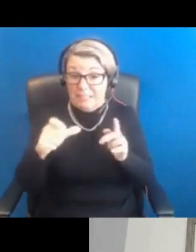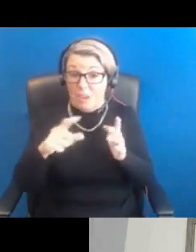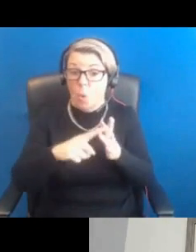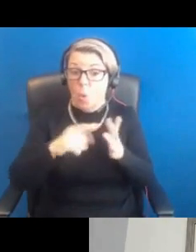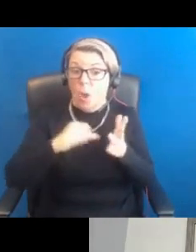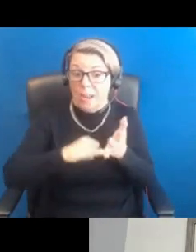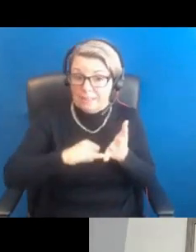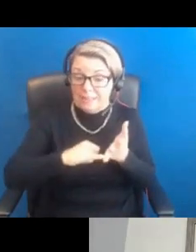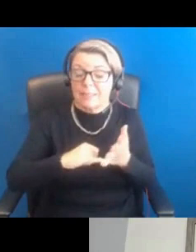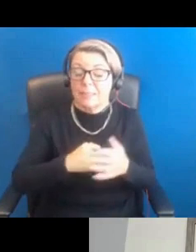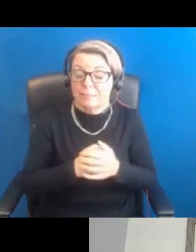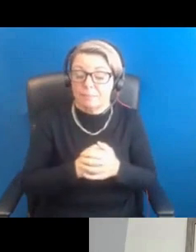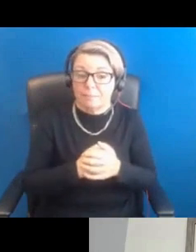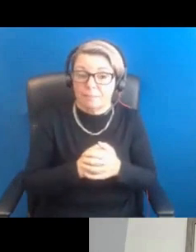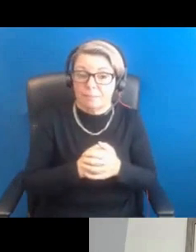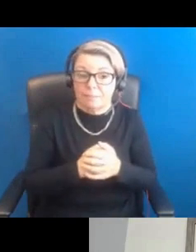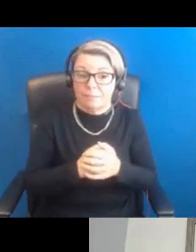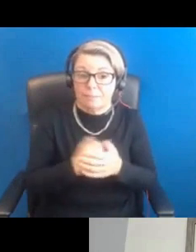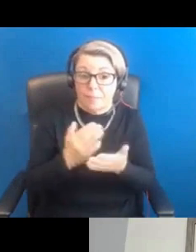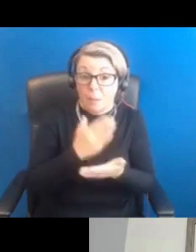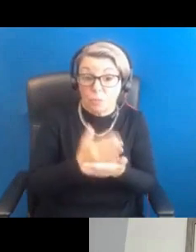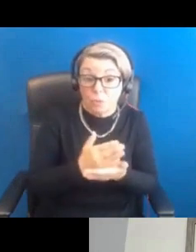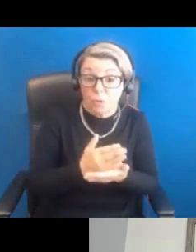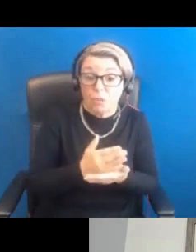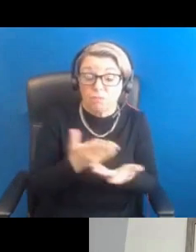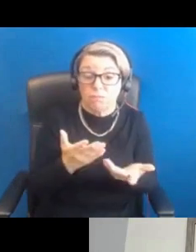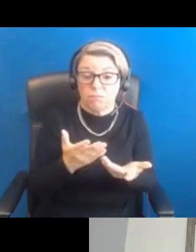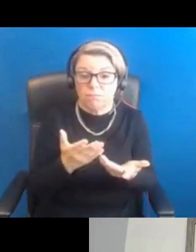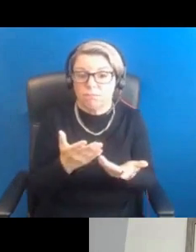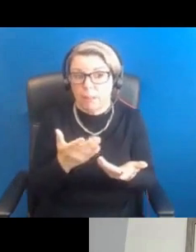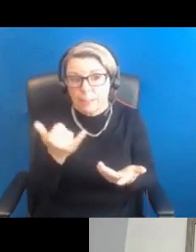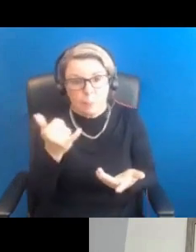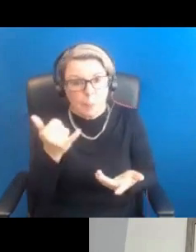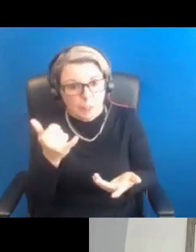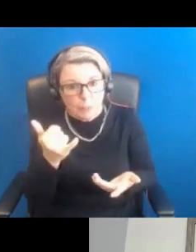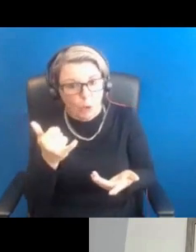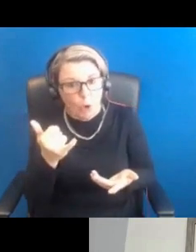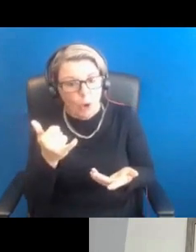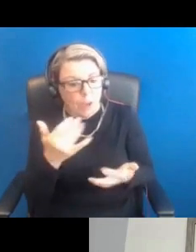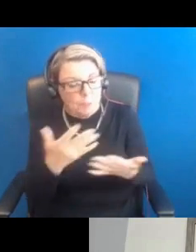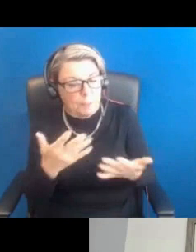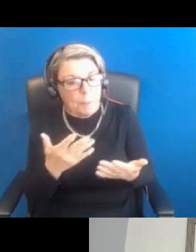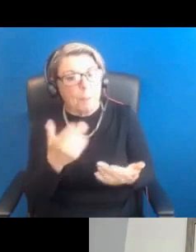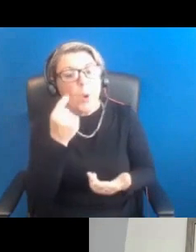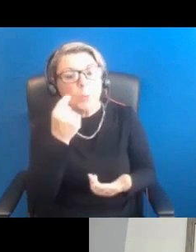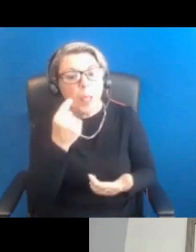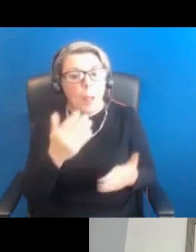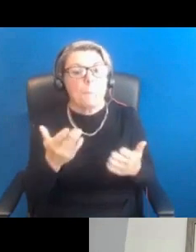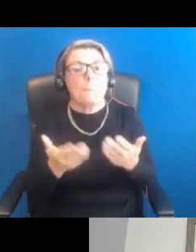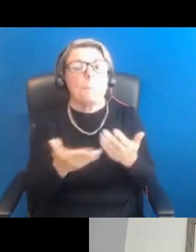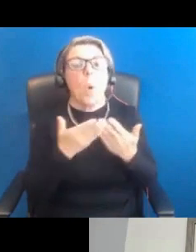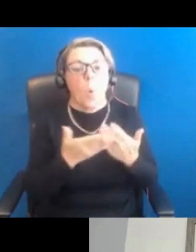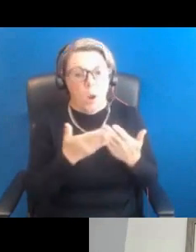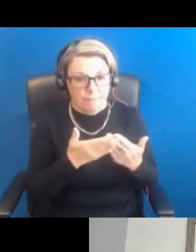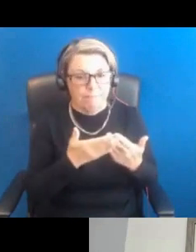ovary syndrome. And I'm sure, you know, that's actually an underrepresentation of the numbers. But part of what we want to do